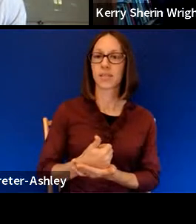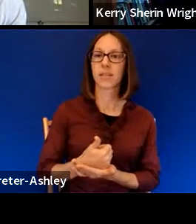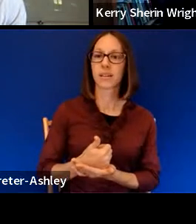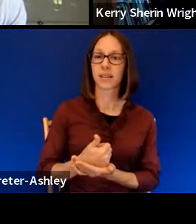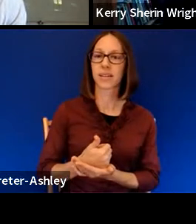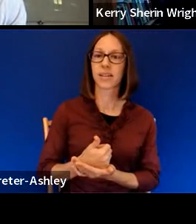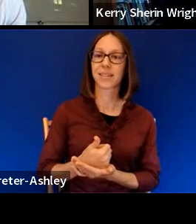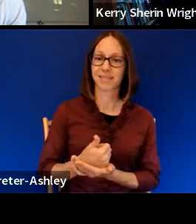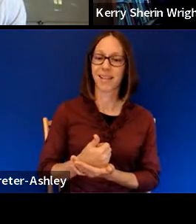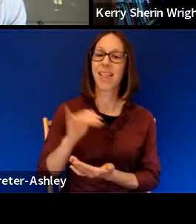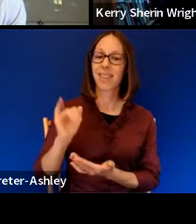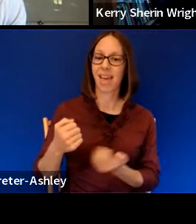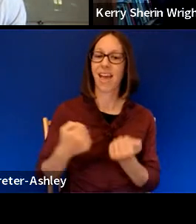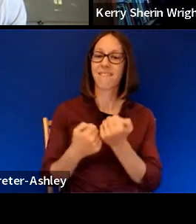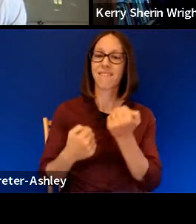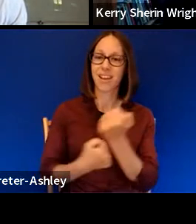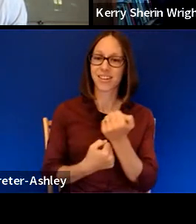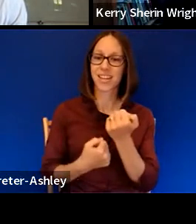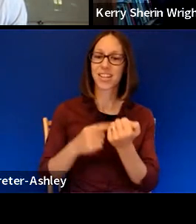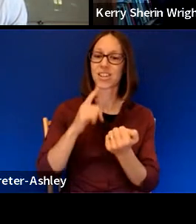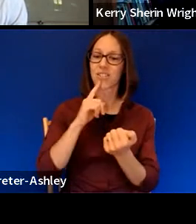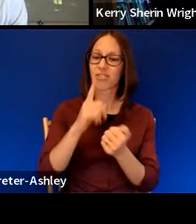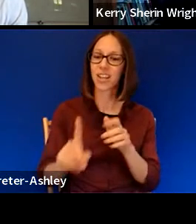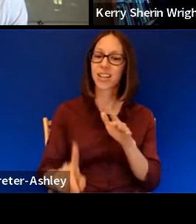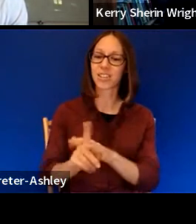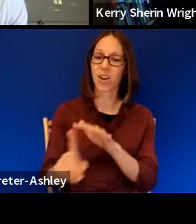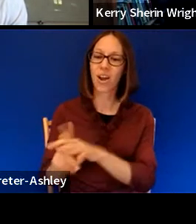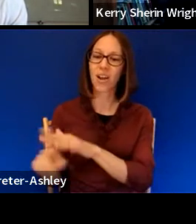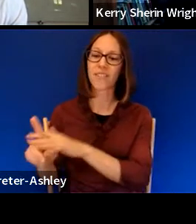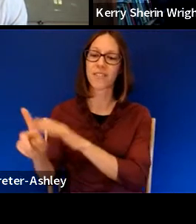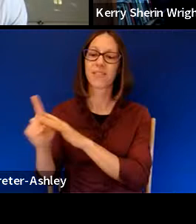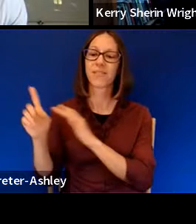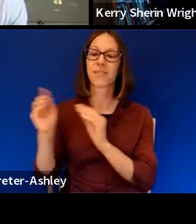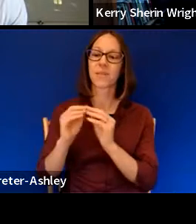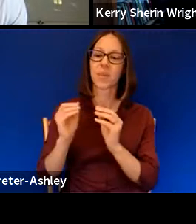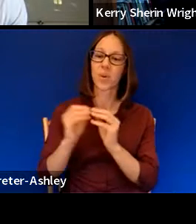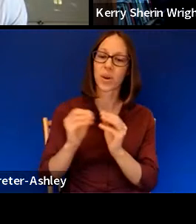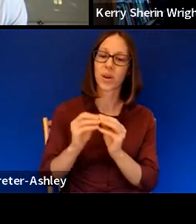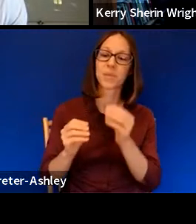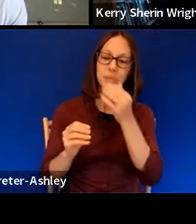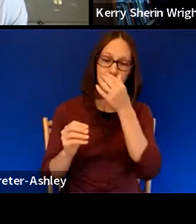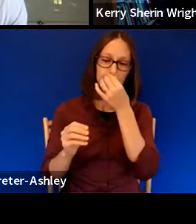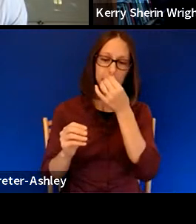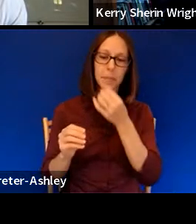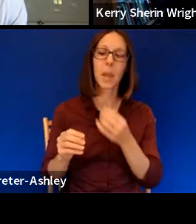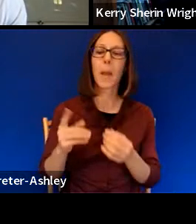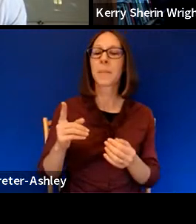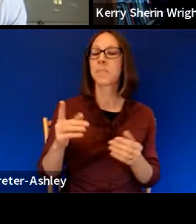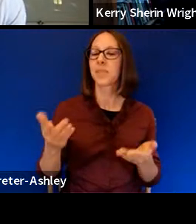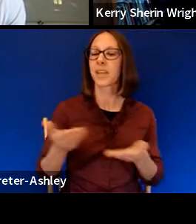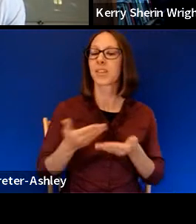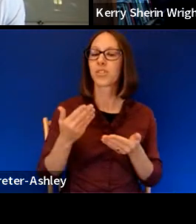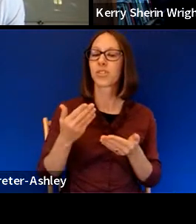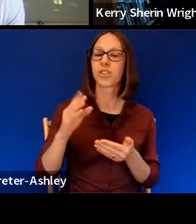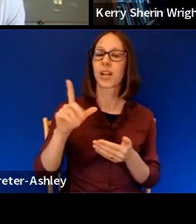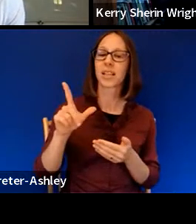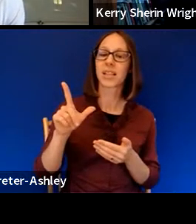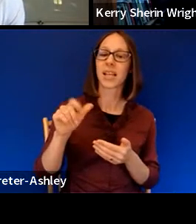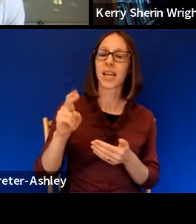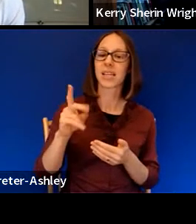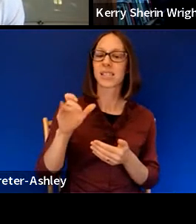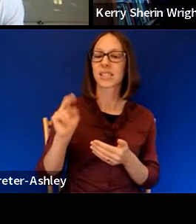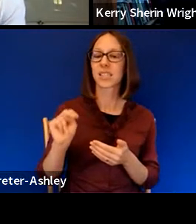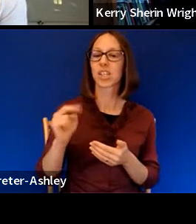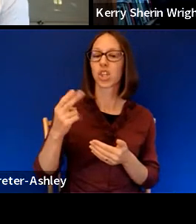those kinds of foundations kind of keep going. And I've, I've written introductions to Langston Hughes books, things that, you know, when I was a young poet